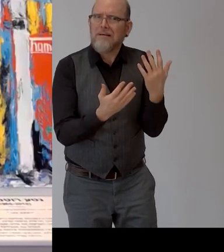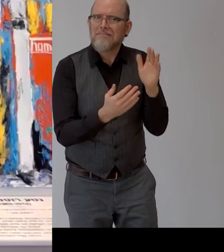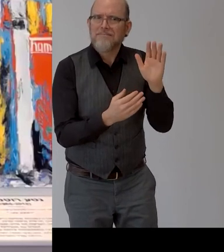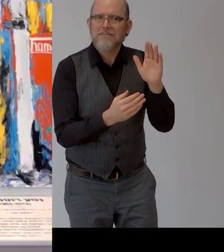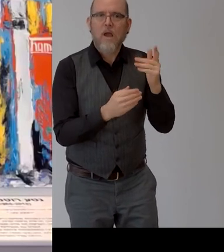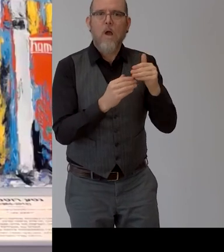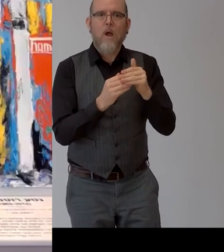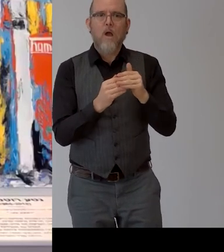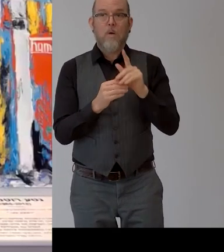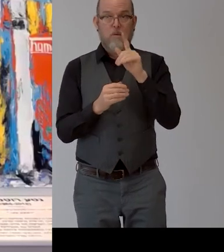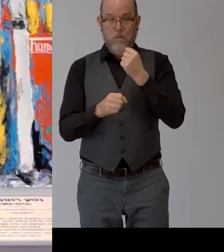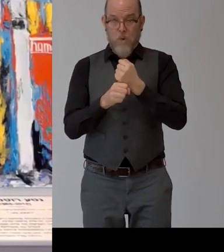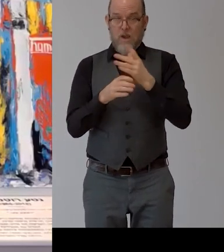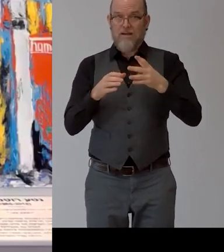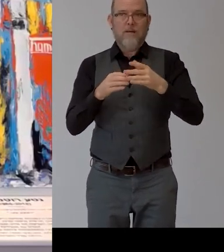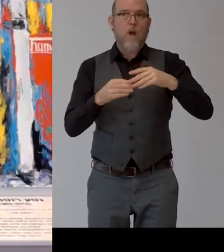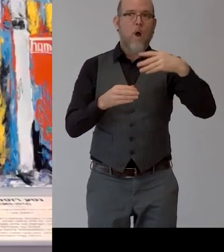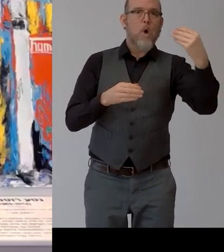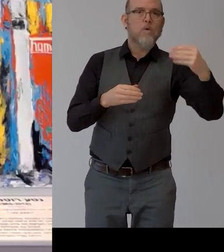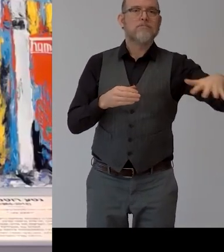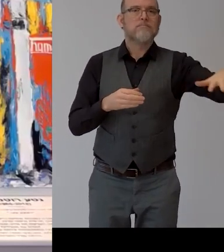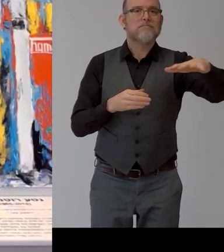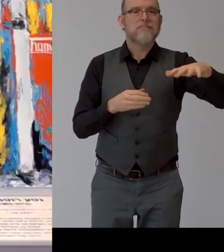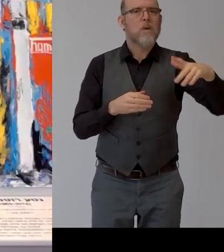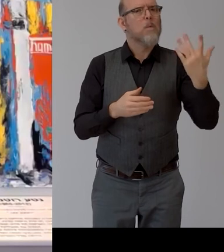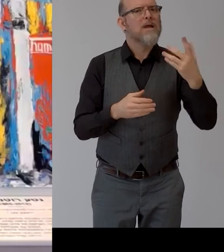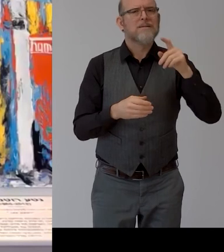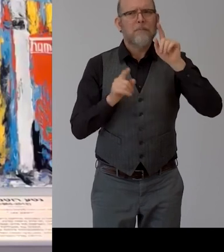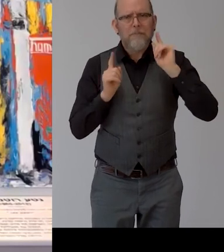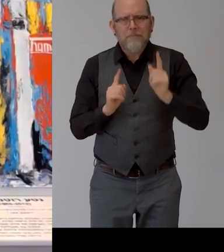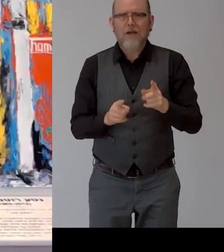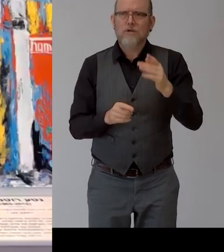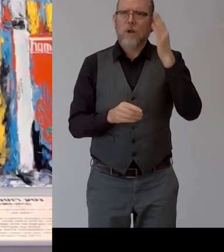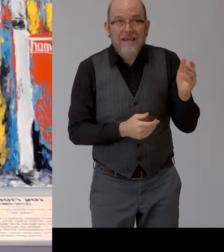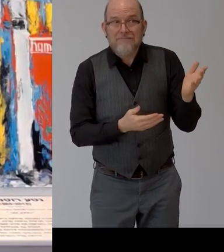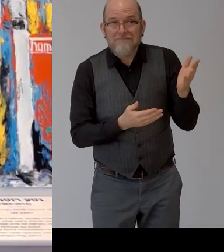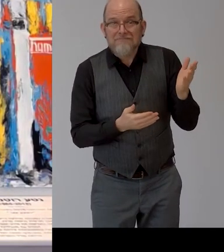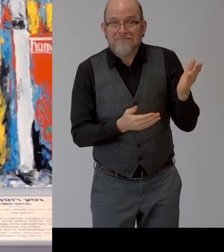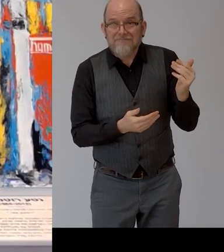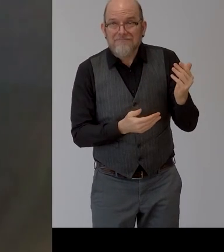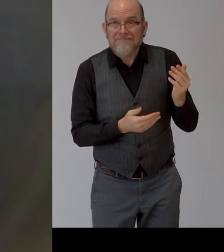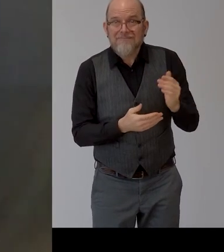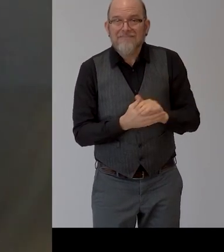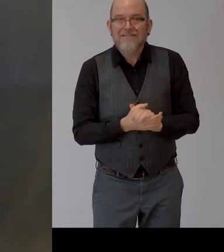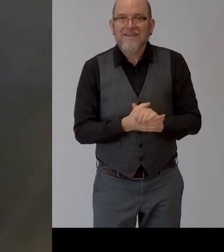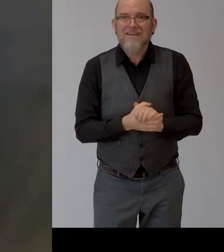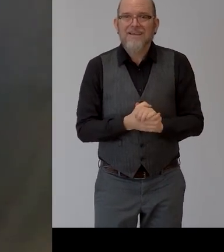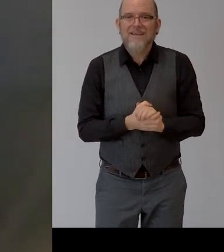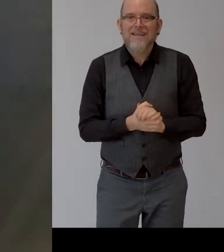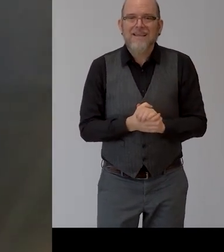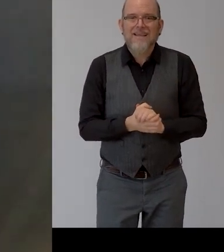what else do we need to know in the employment cycle please dina so my name is dina